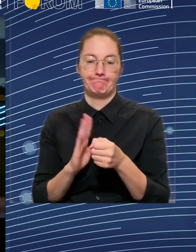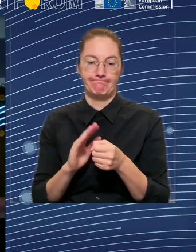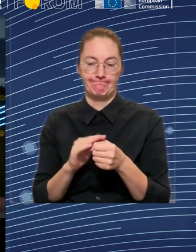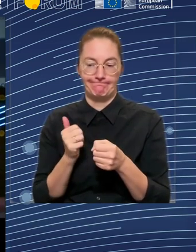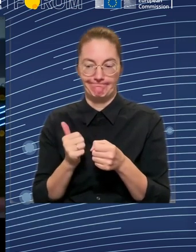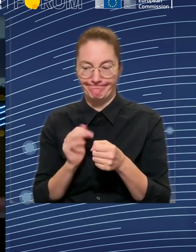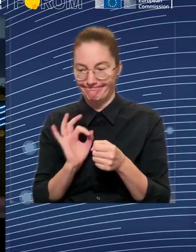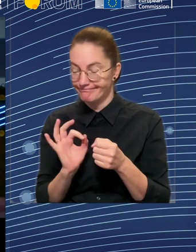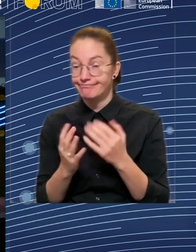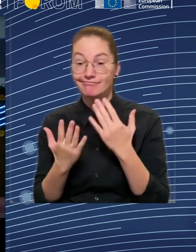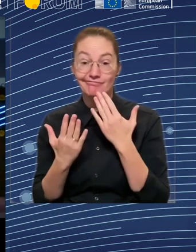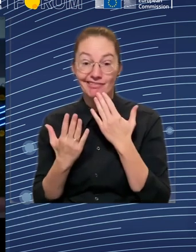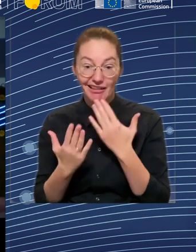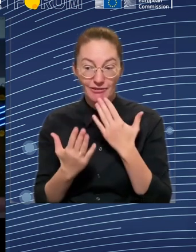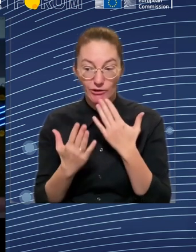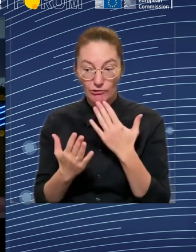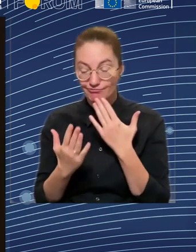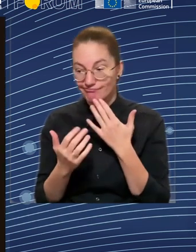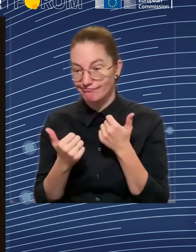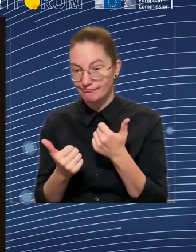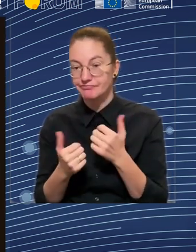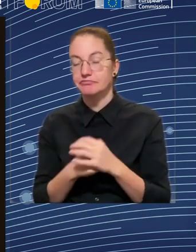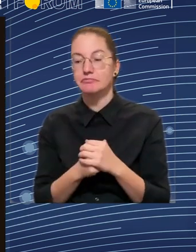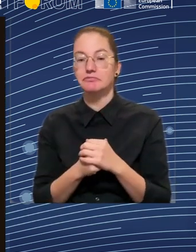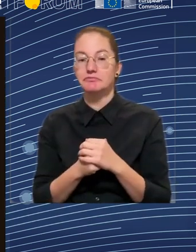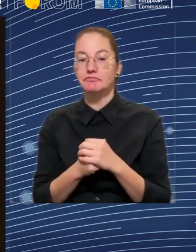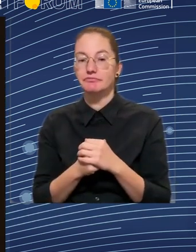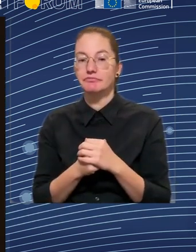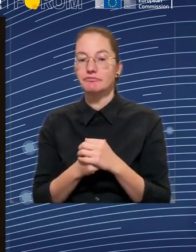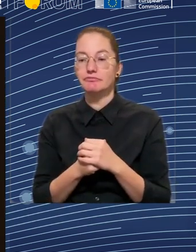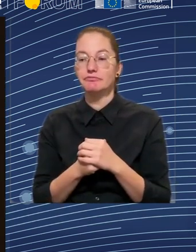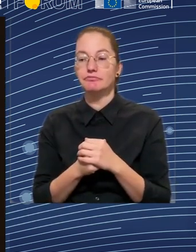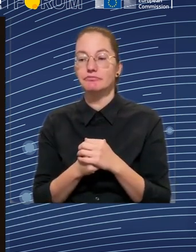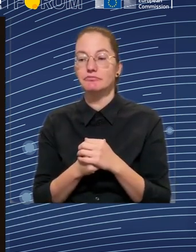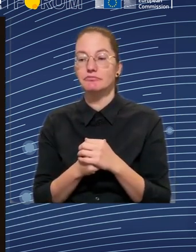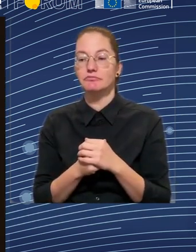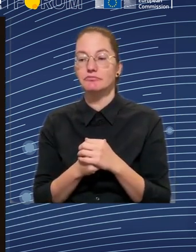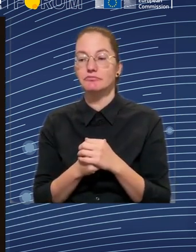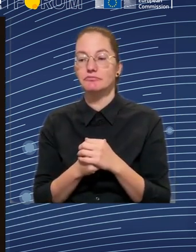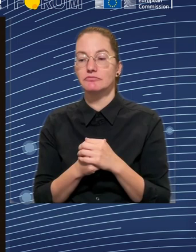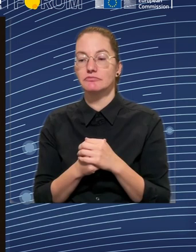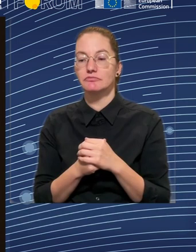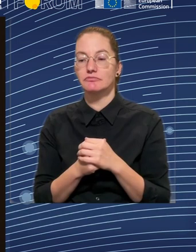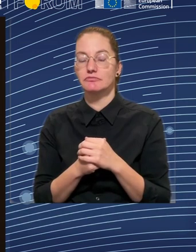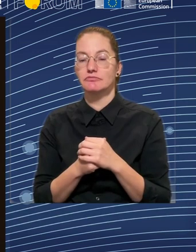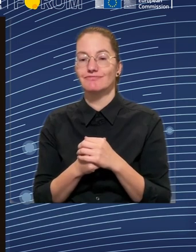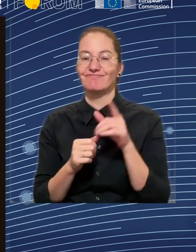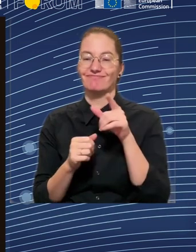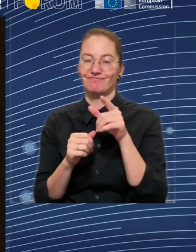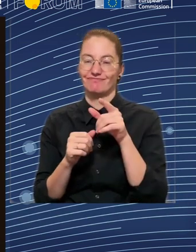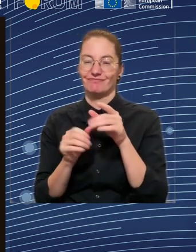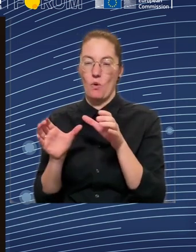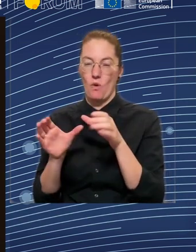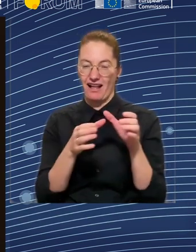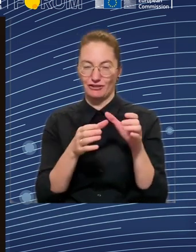Platform. It's a number of organizations representing social security institutions in the EU. And I have a question addressing